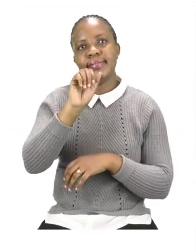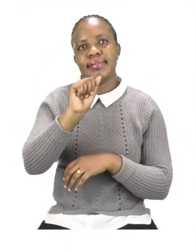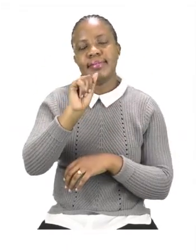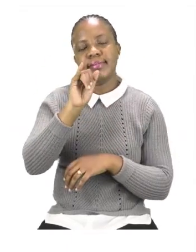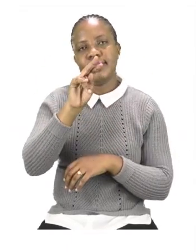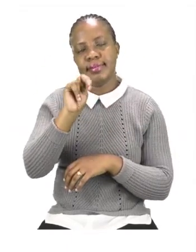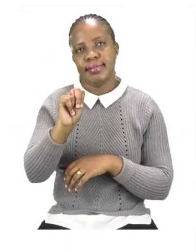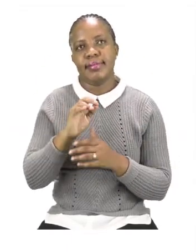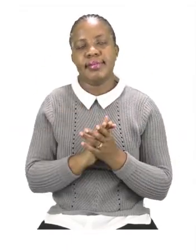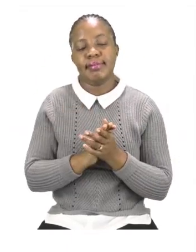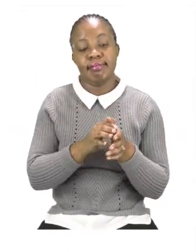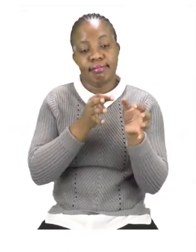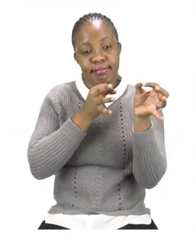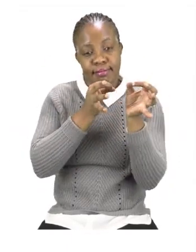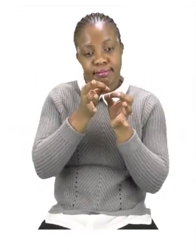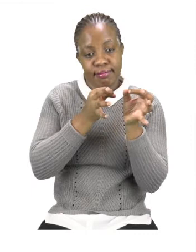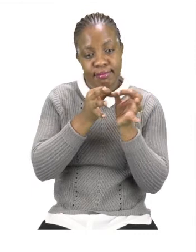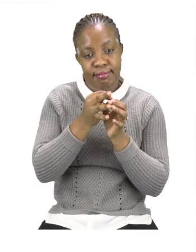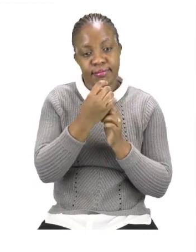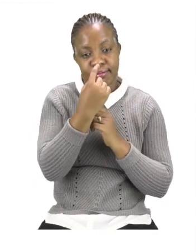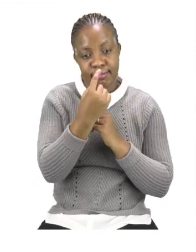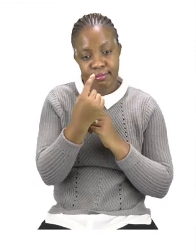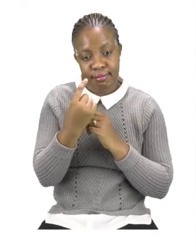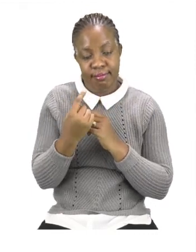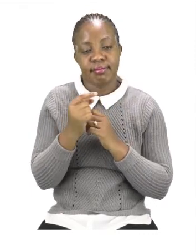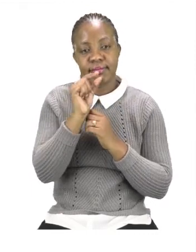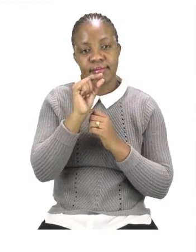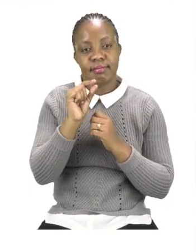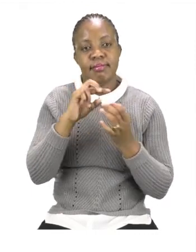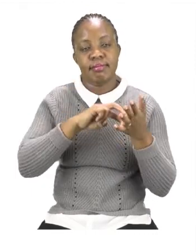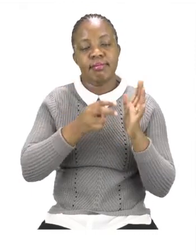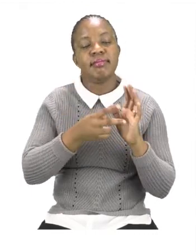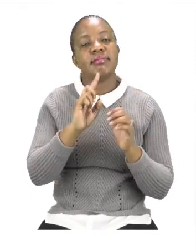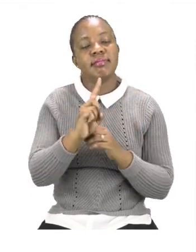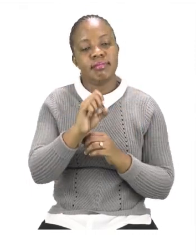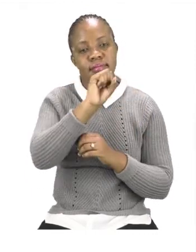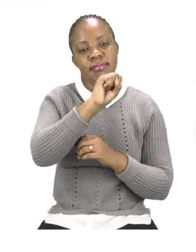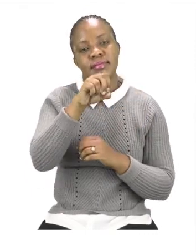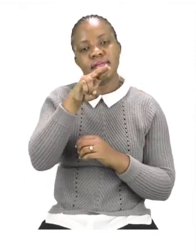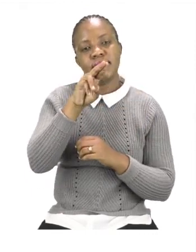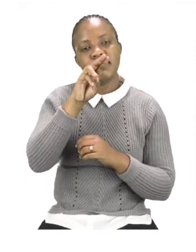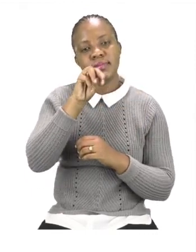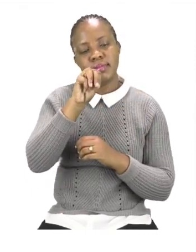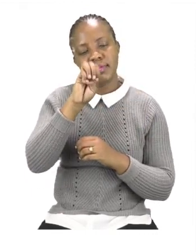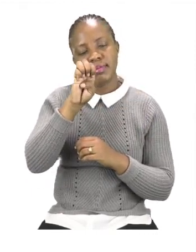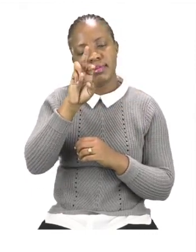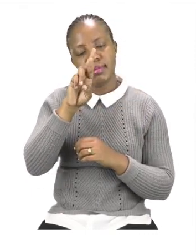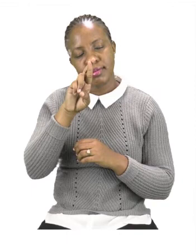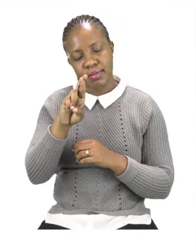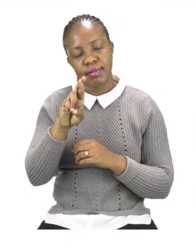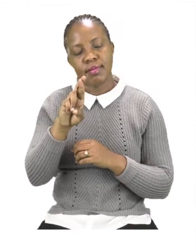I am going to explain what each one means. Summer is the season.